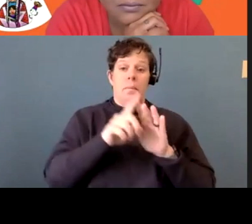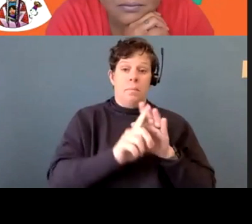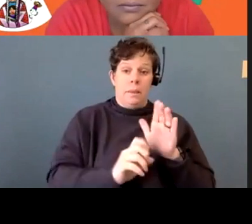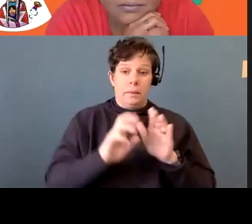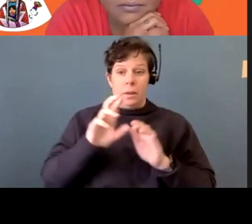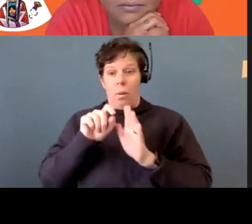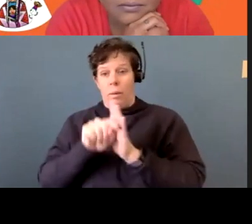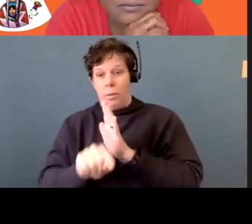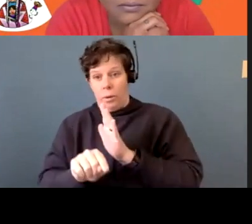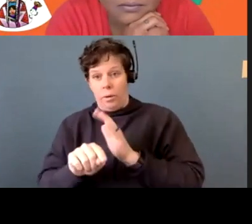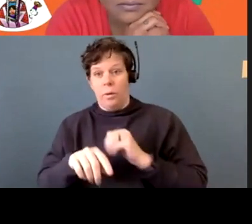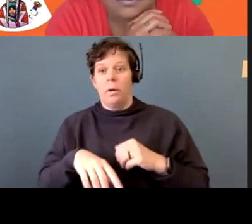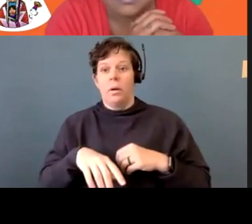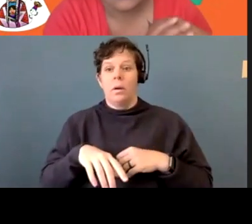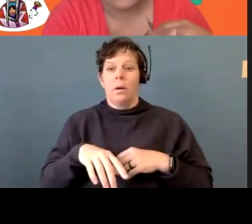have, um,